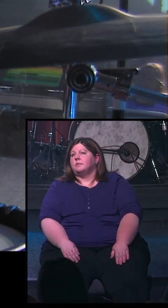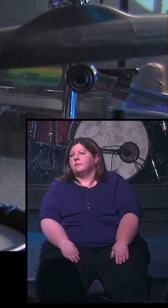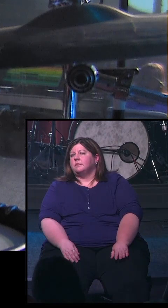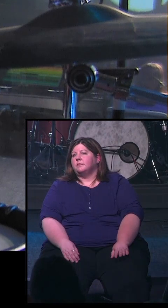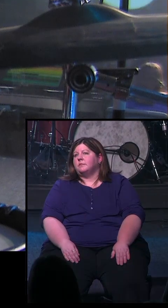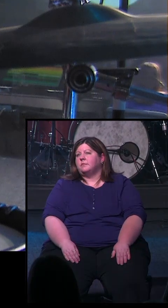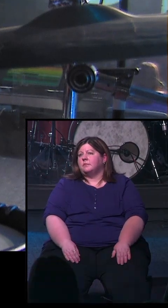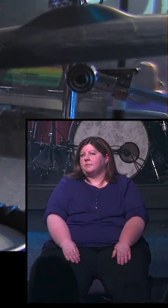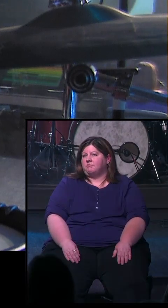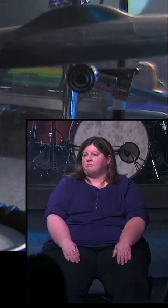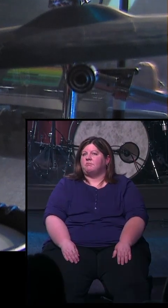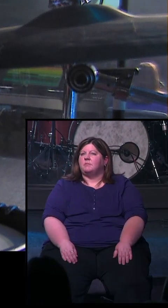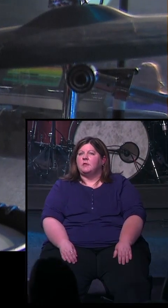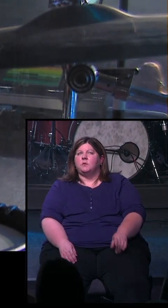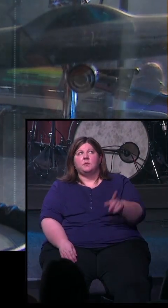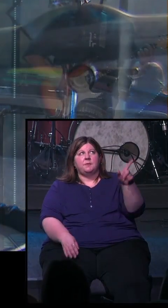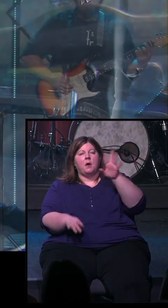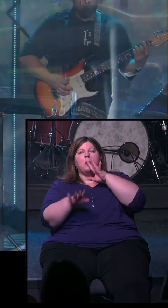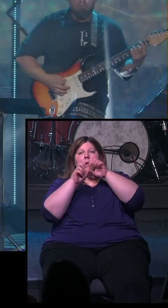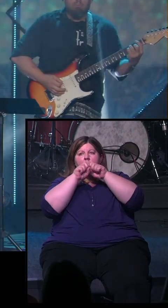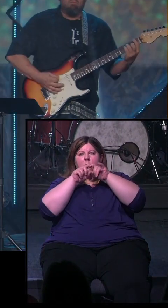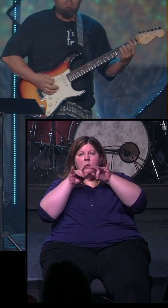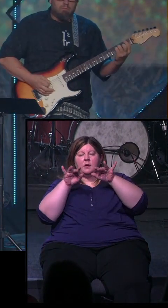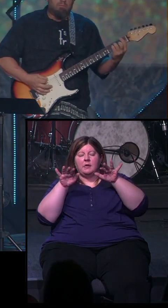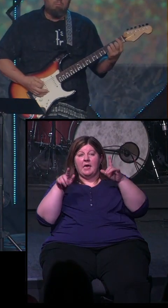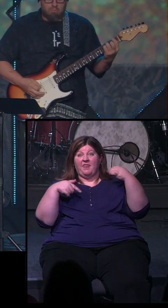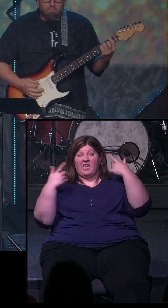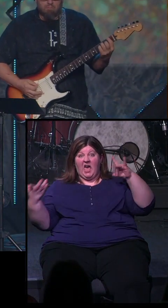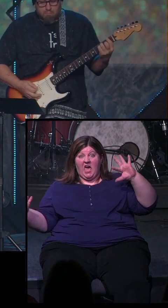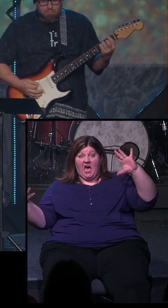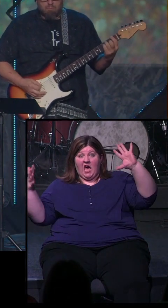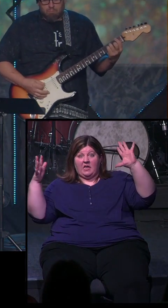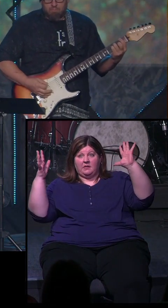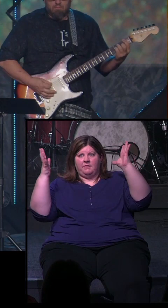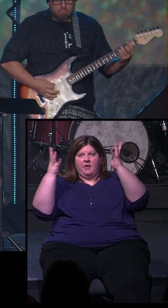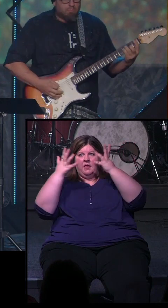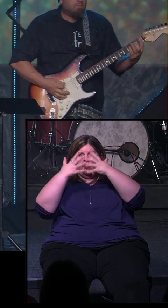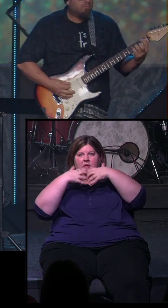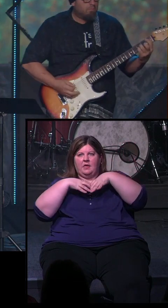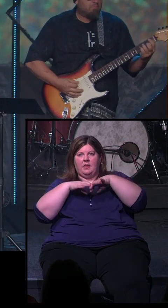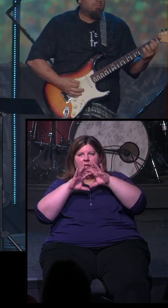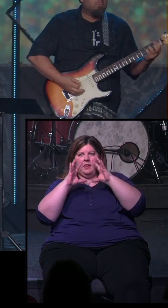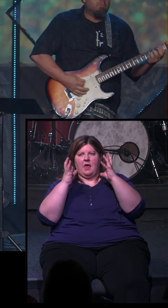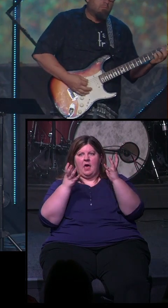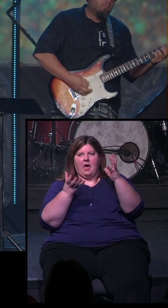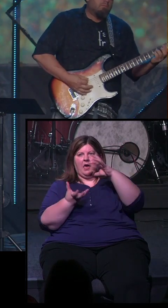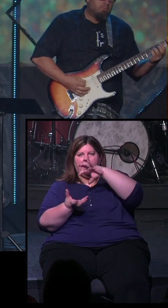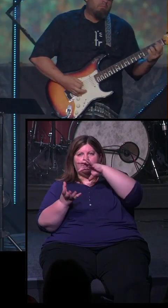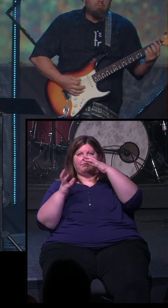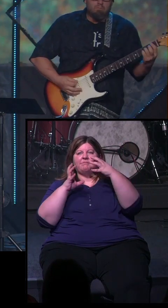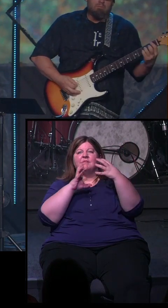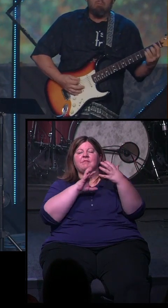You spoke. go. You spoke. You And the chaos fell in life.